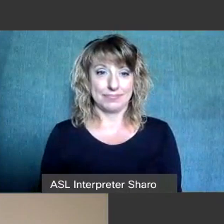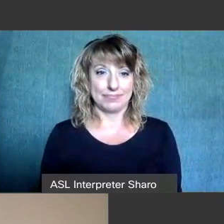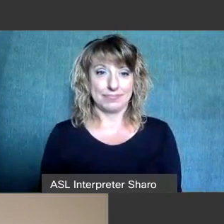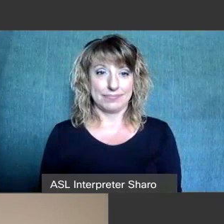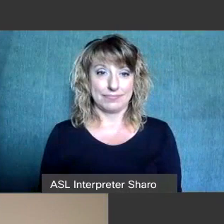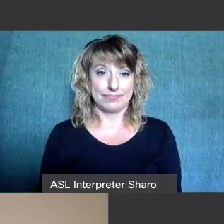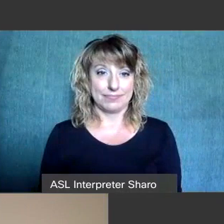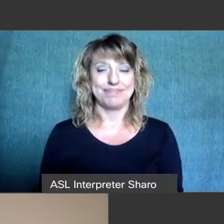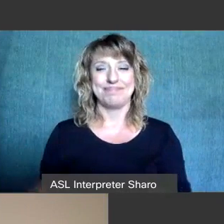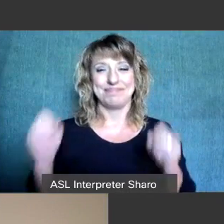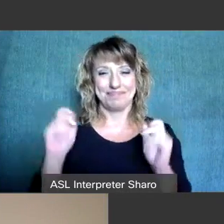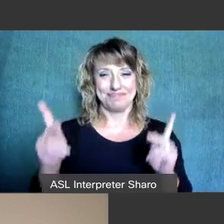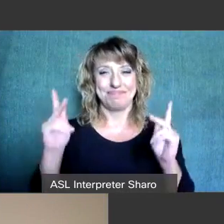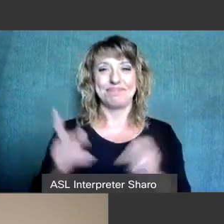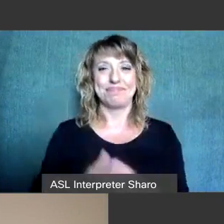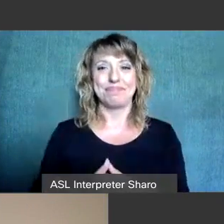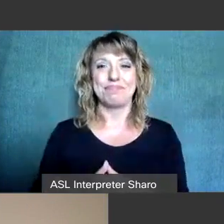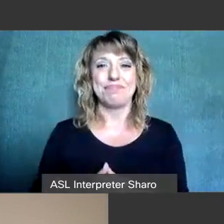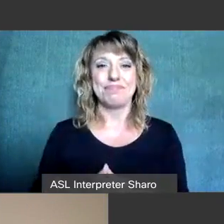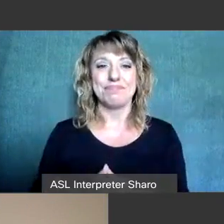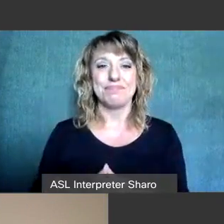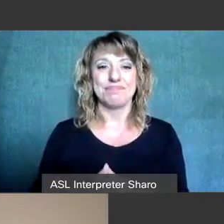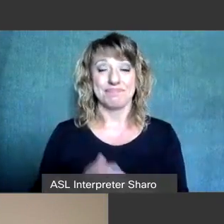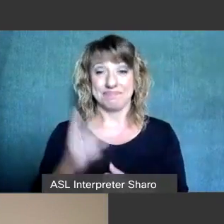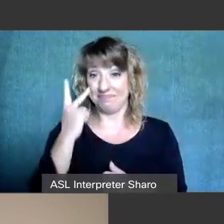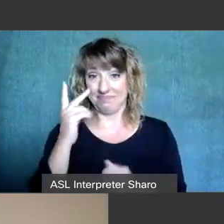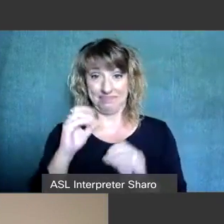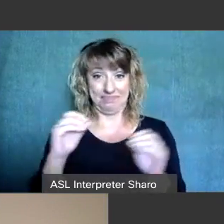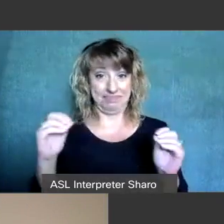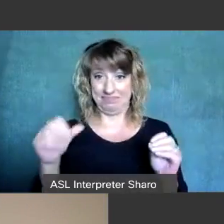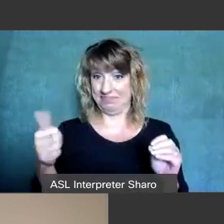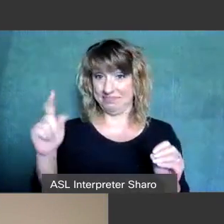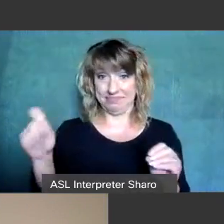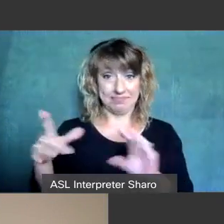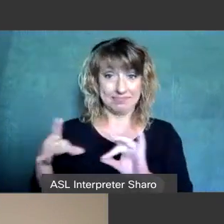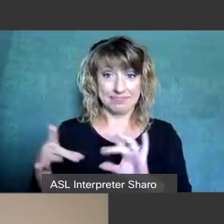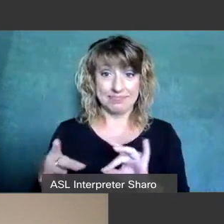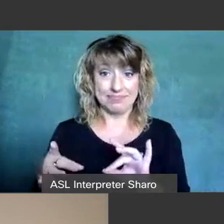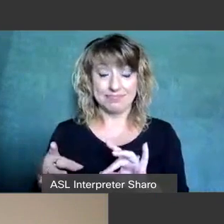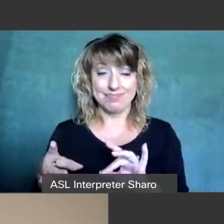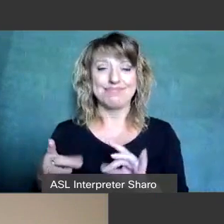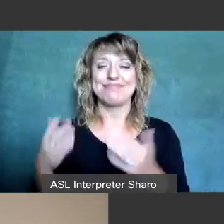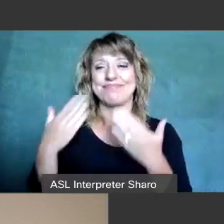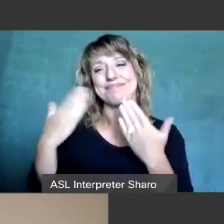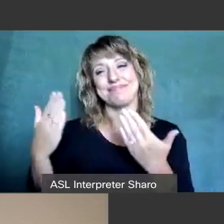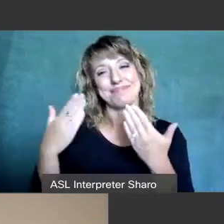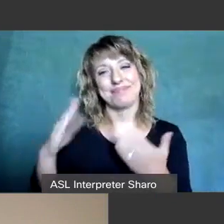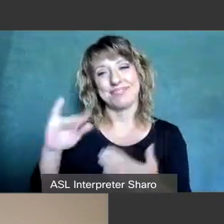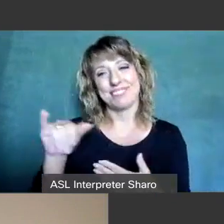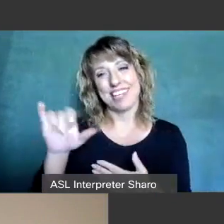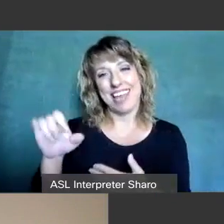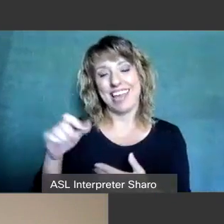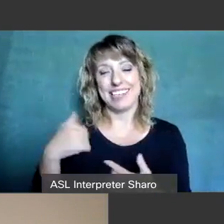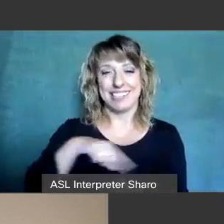okay then um seeing no other questions or comments i'd like to thank you jesse on behalf